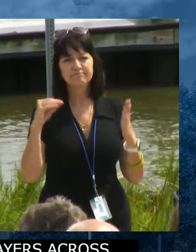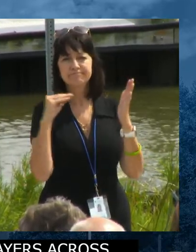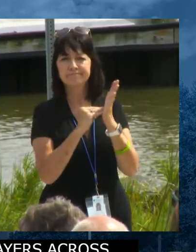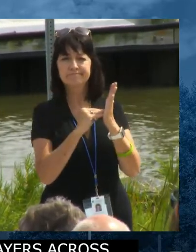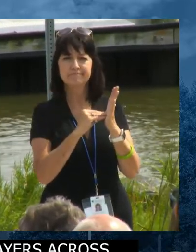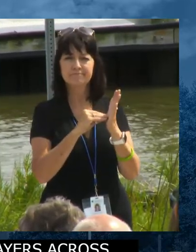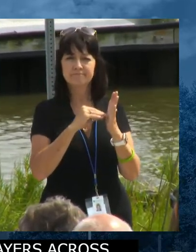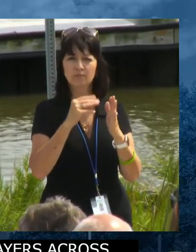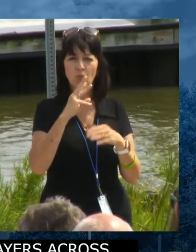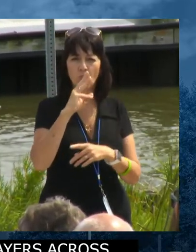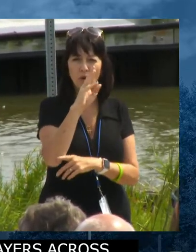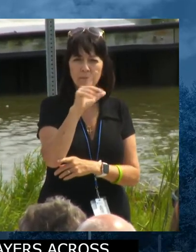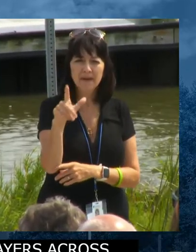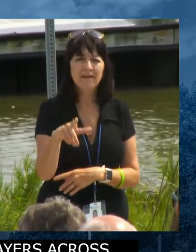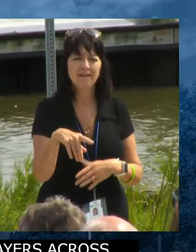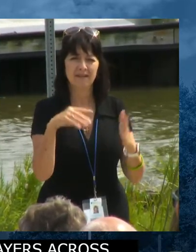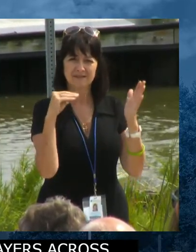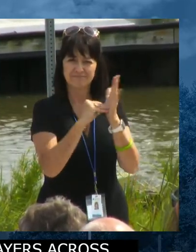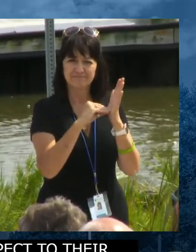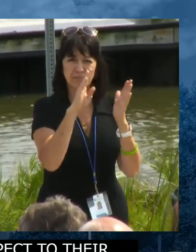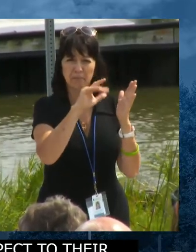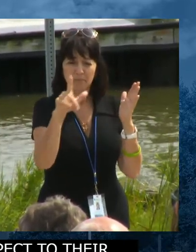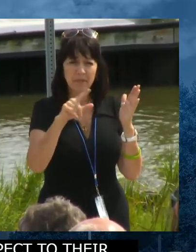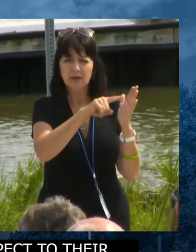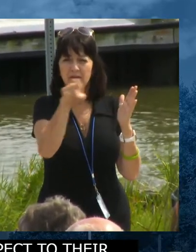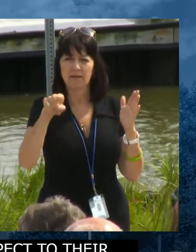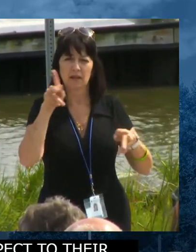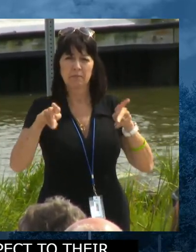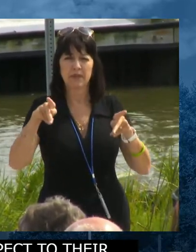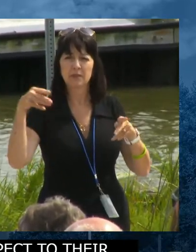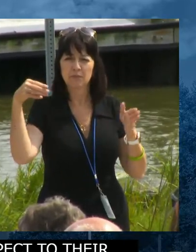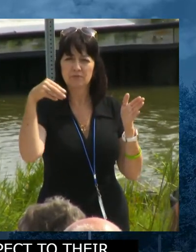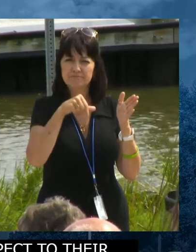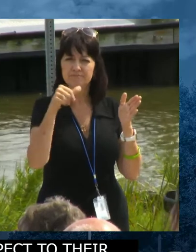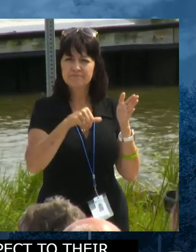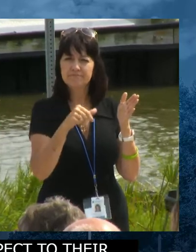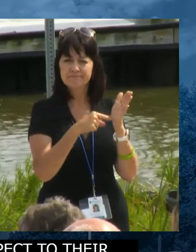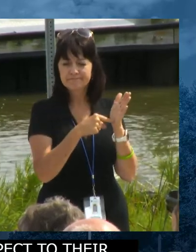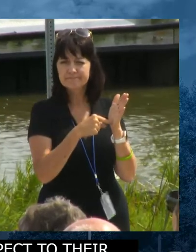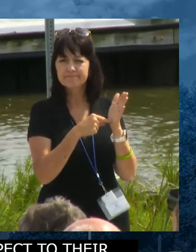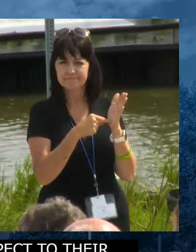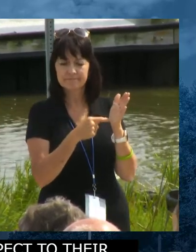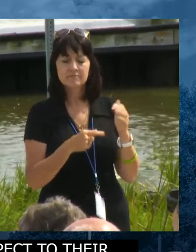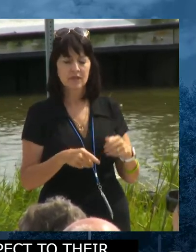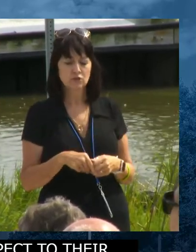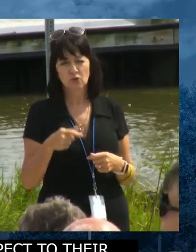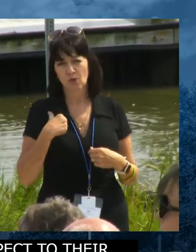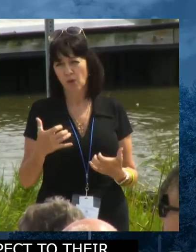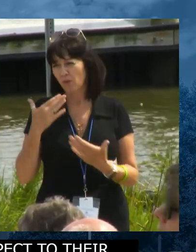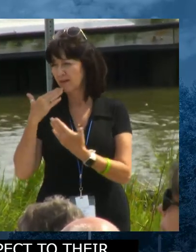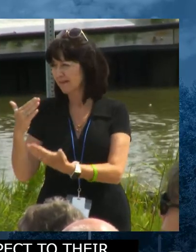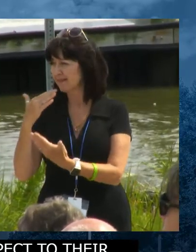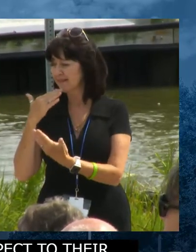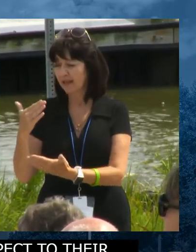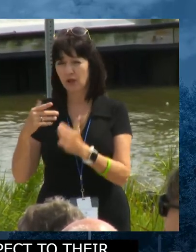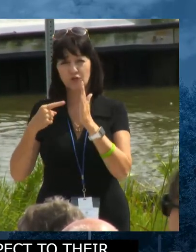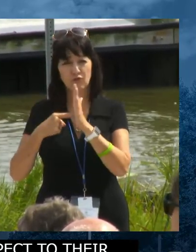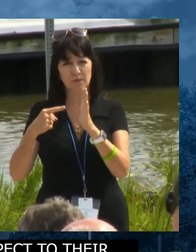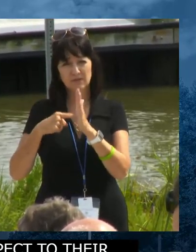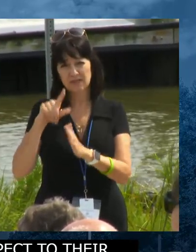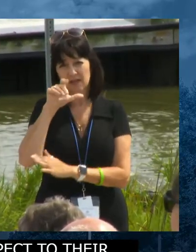want to thank the speaker. I want to thank Representative Longhurst for her sponsorship of this bill.